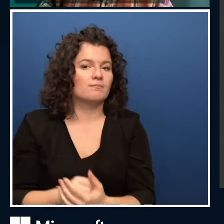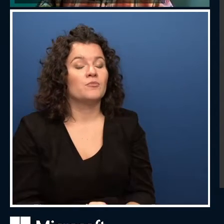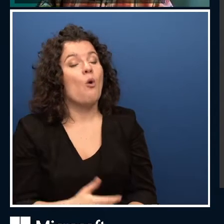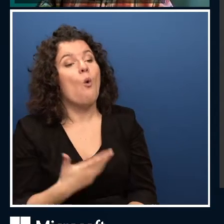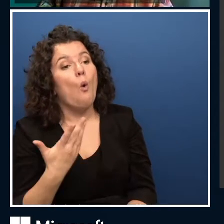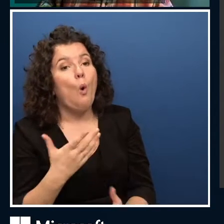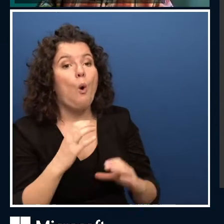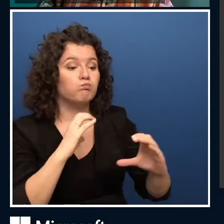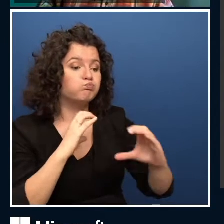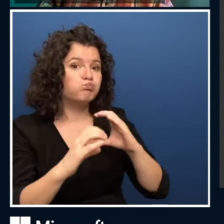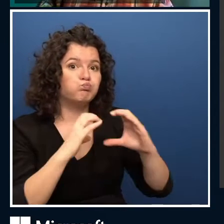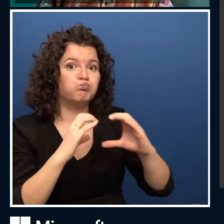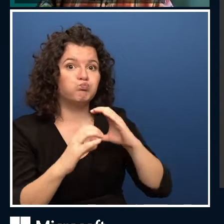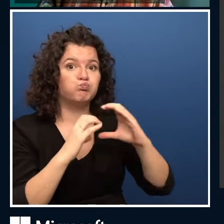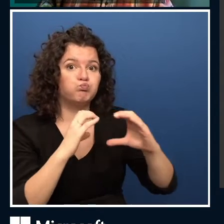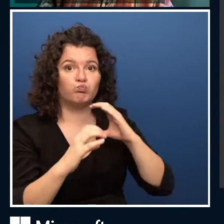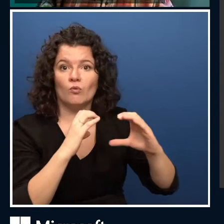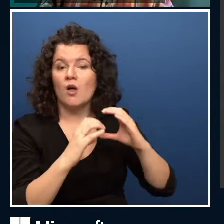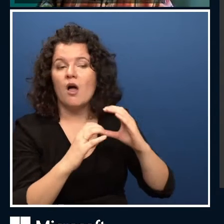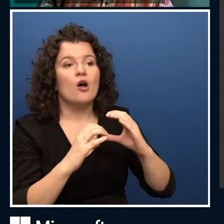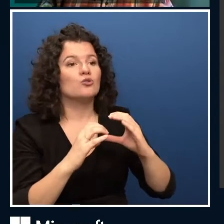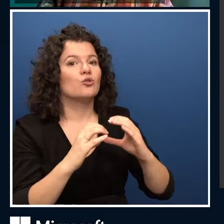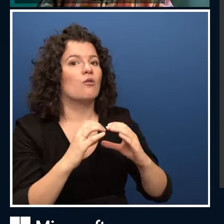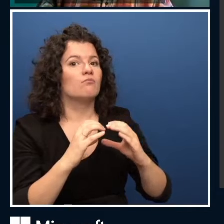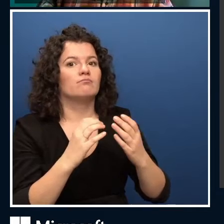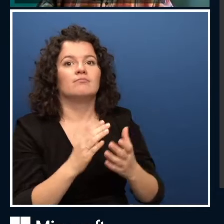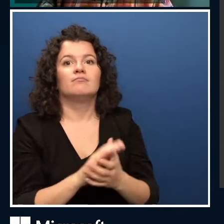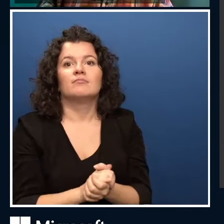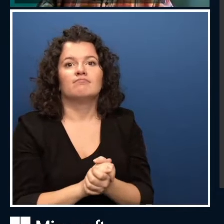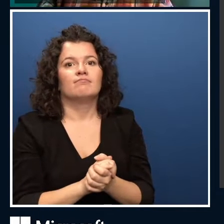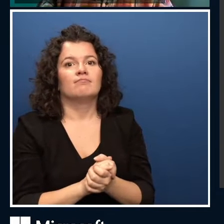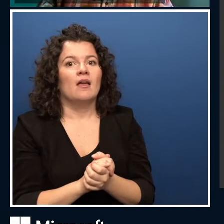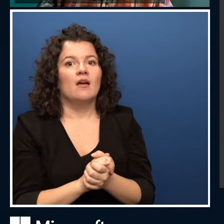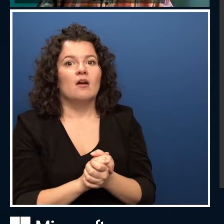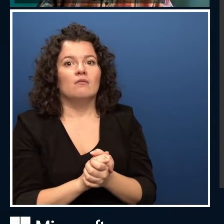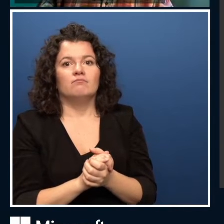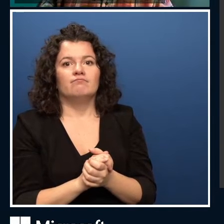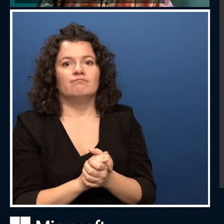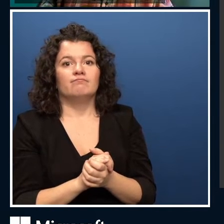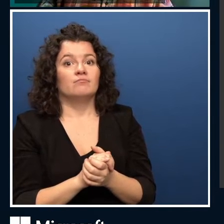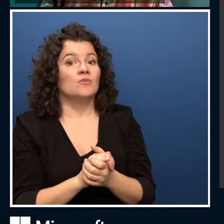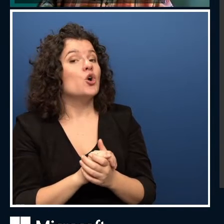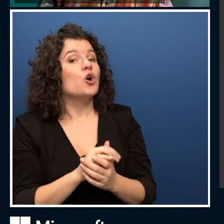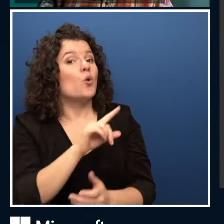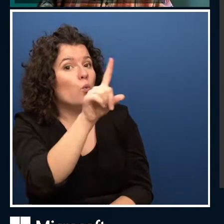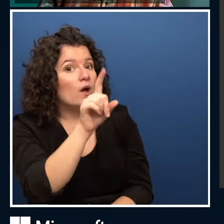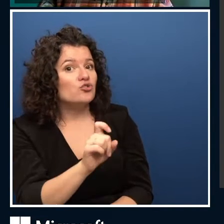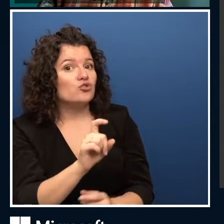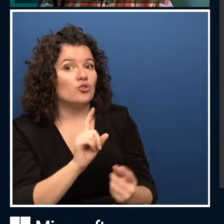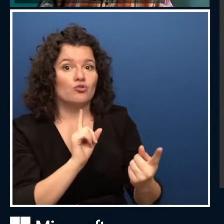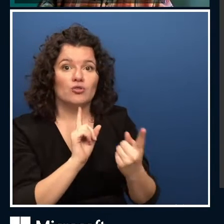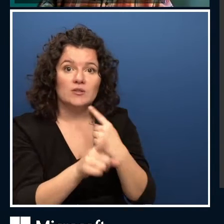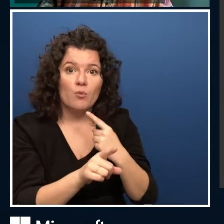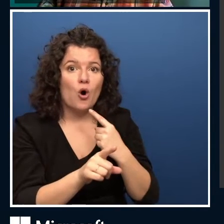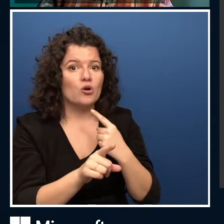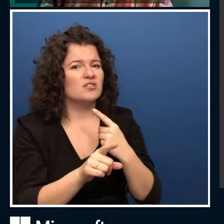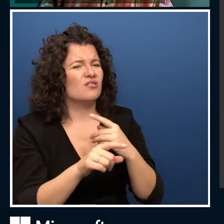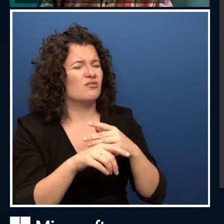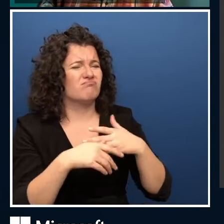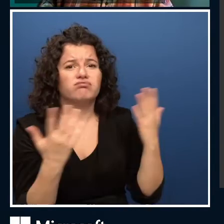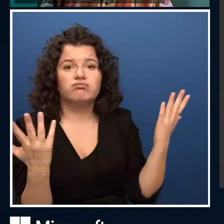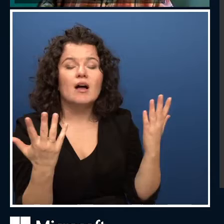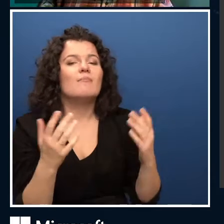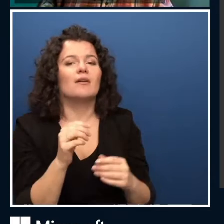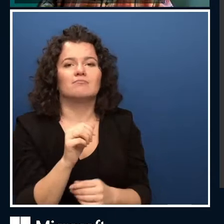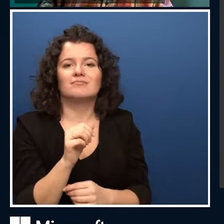systems are incredible at doing things like Q&A, or we have something called the language understanding service. Then finally,